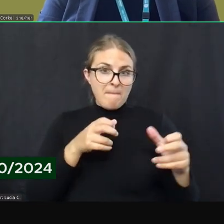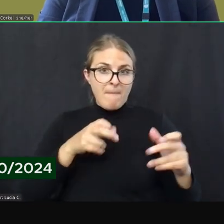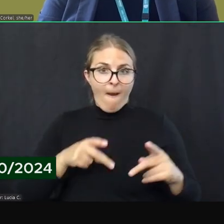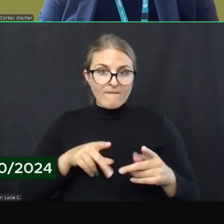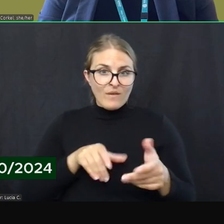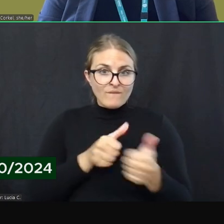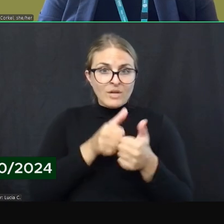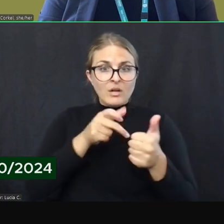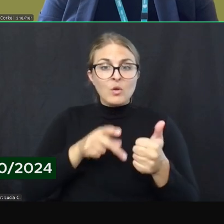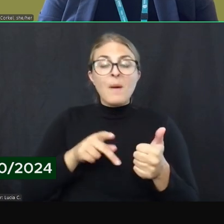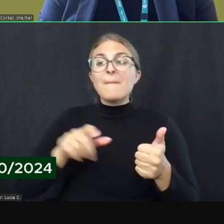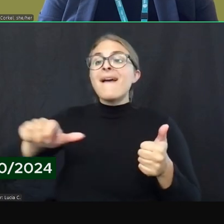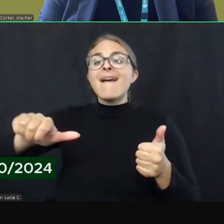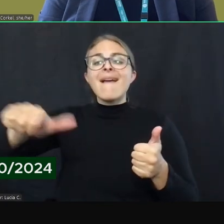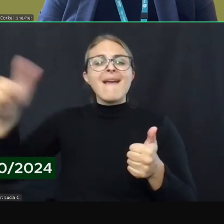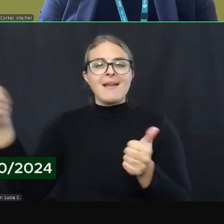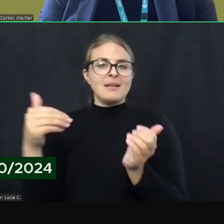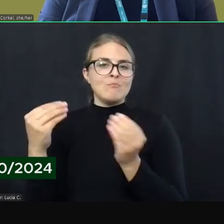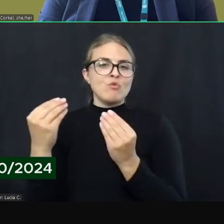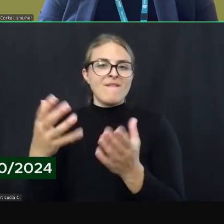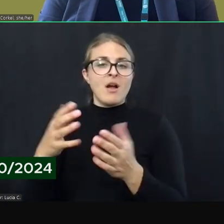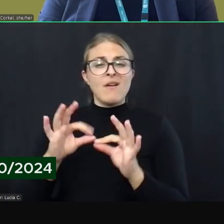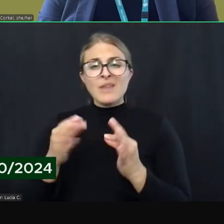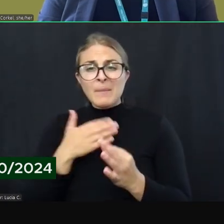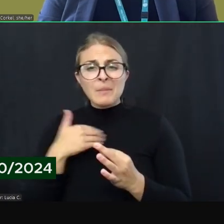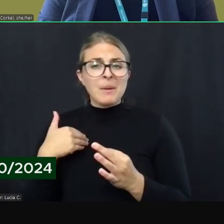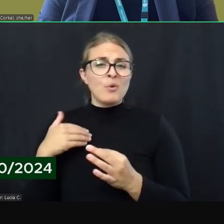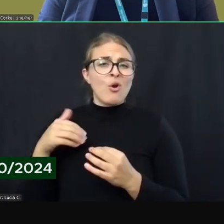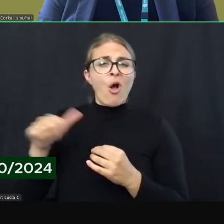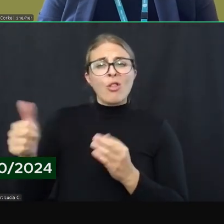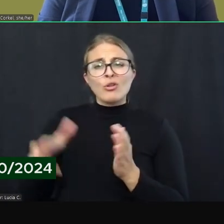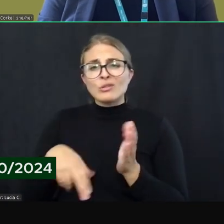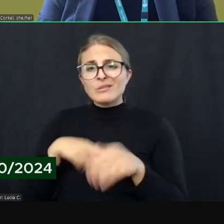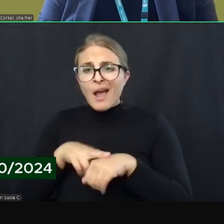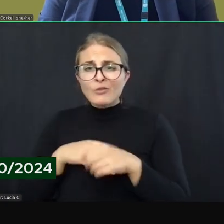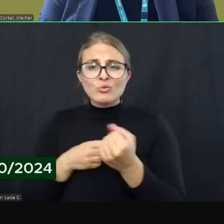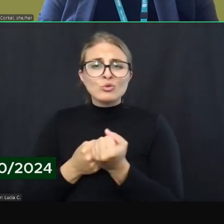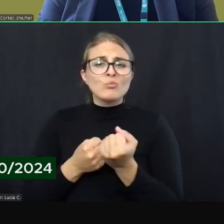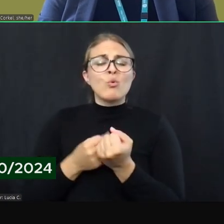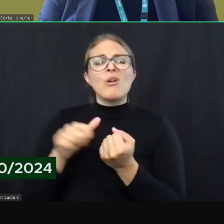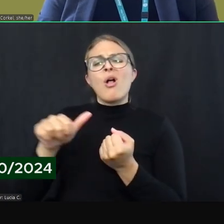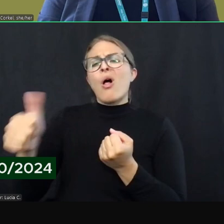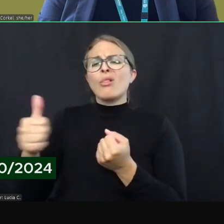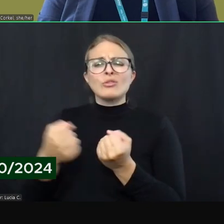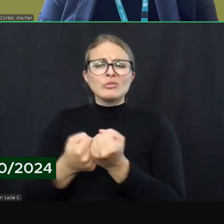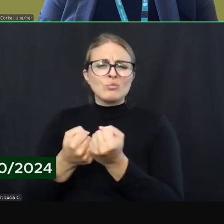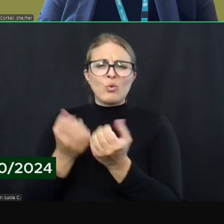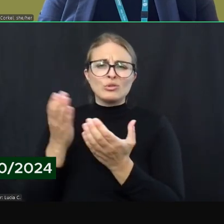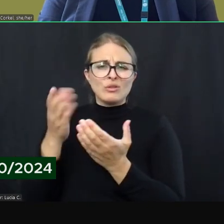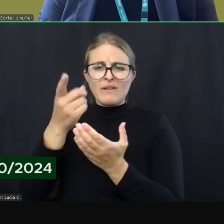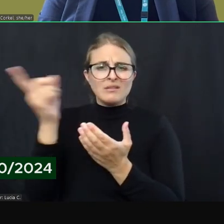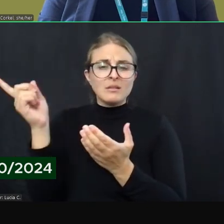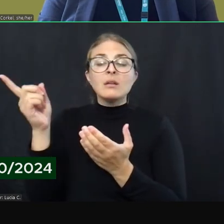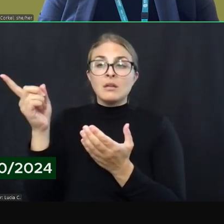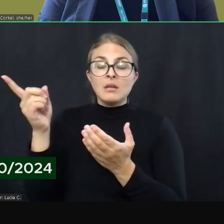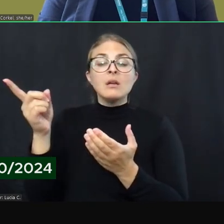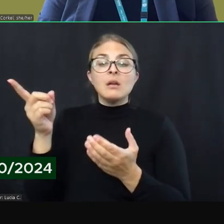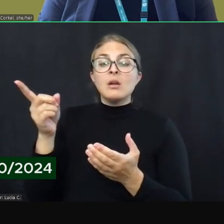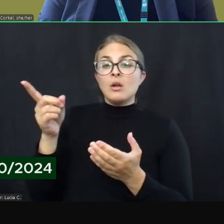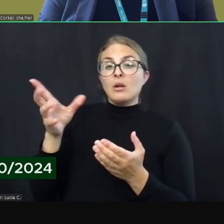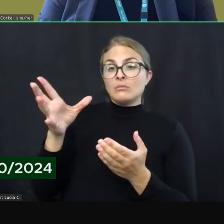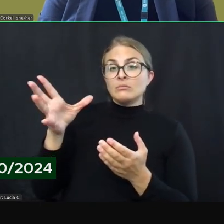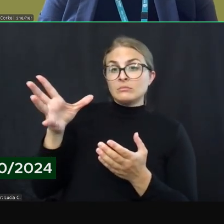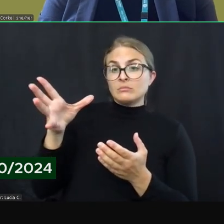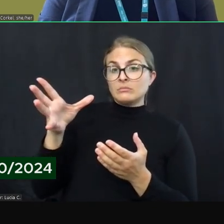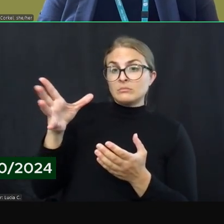provider, it could be a family member or natural support, or again, some other support service, maybe getting a follow up call or